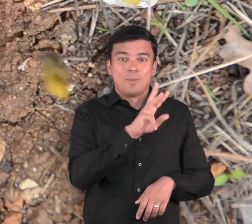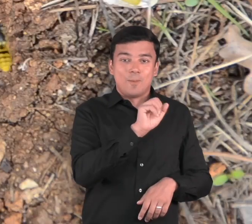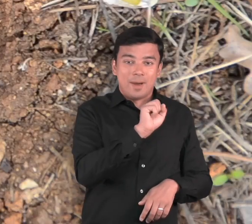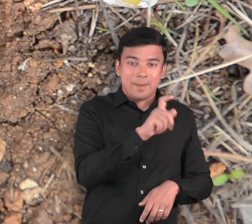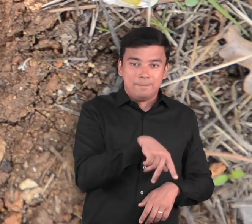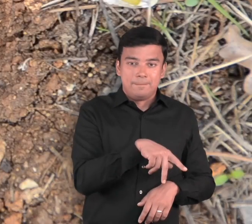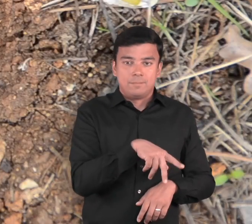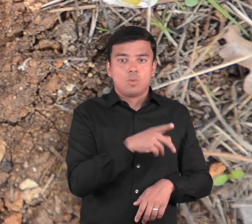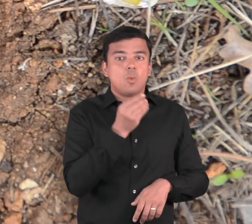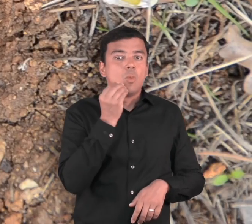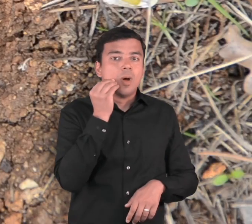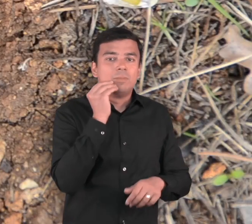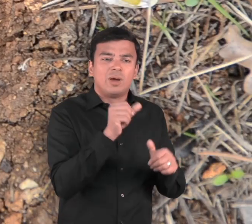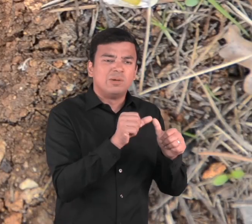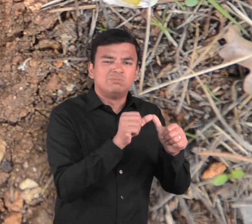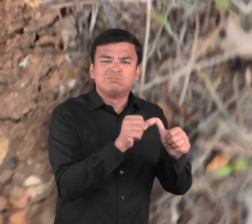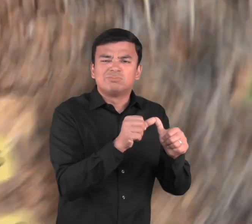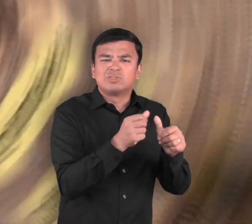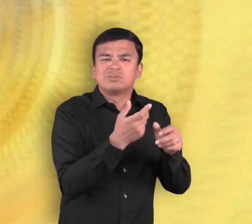and live in colonies.